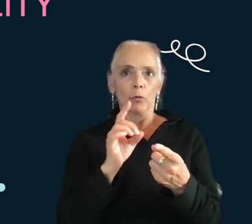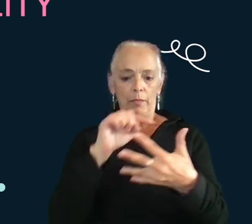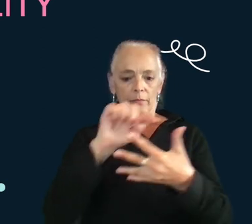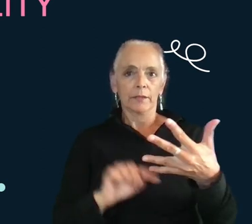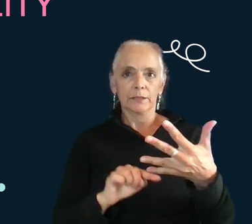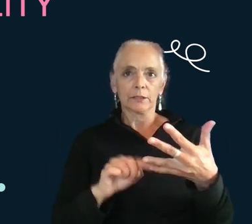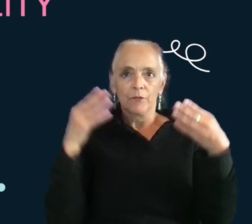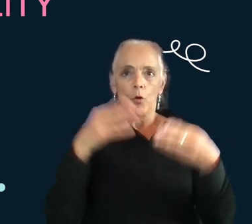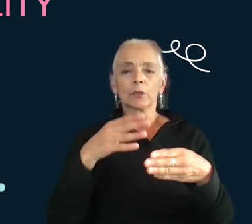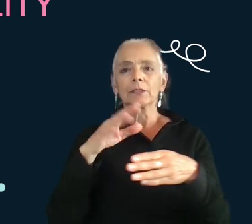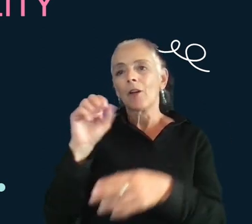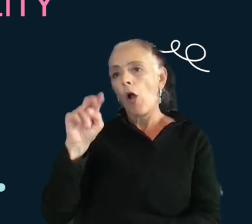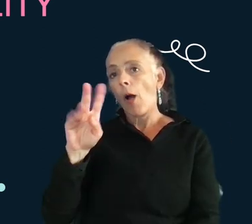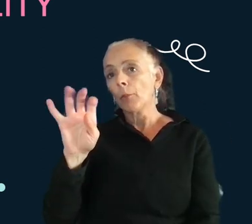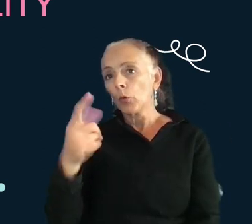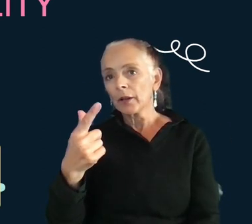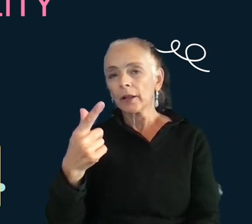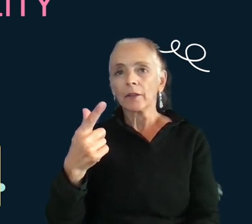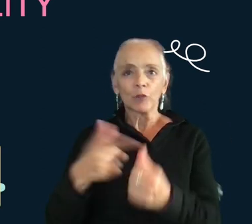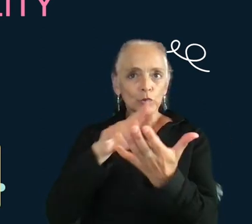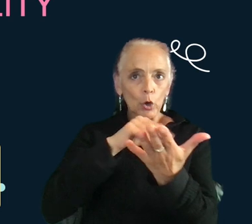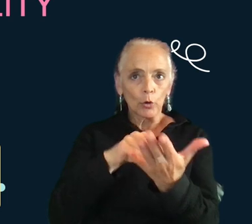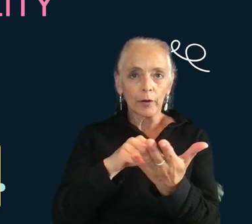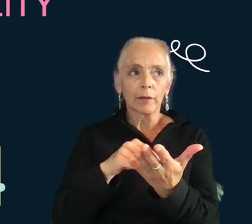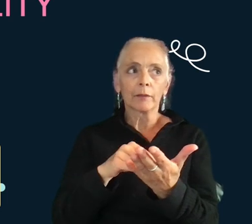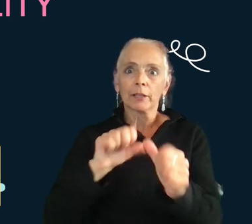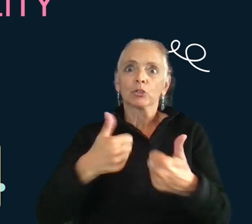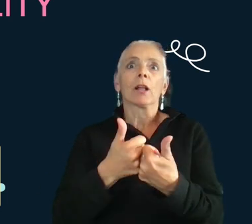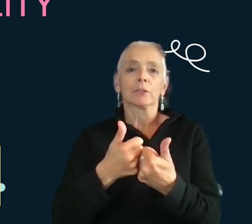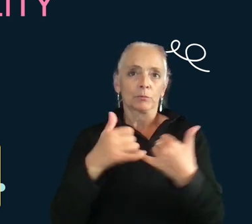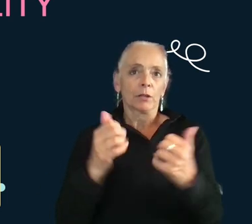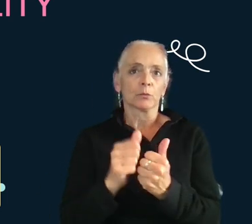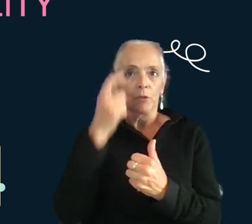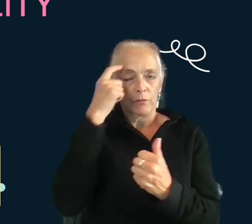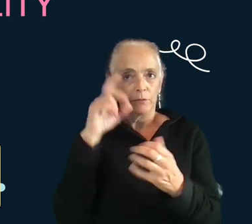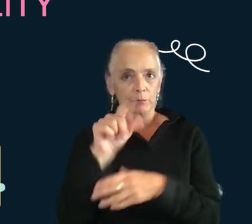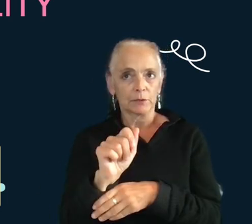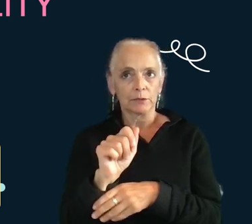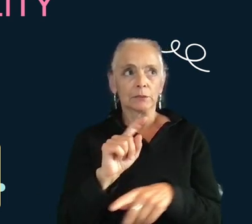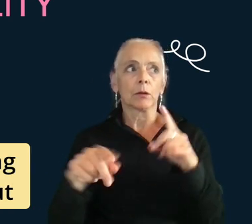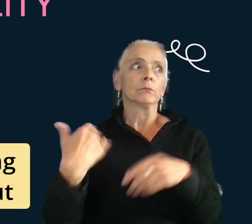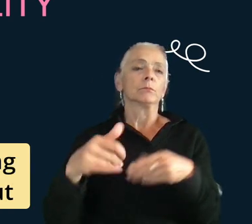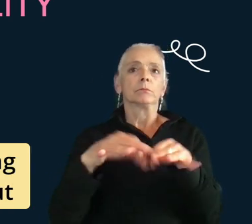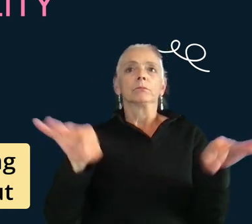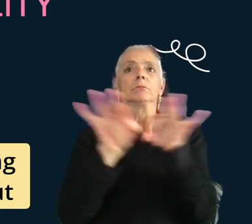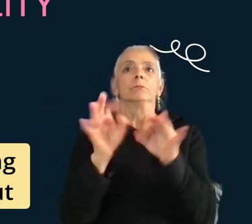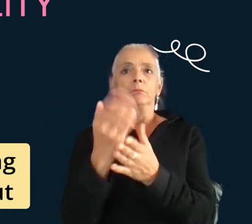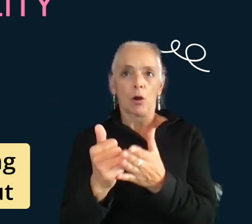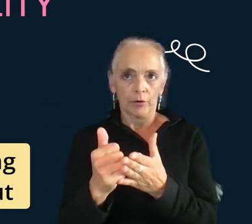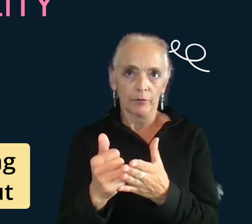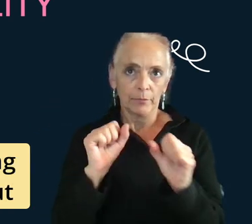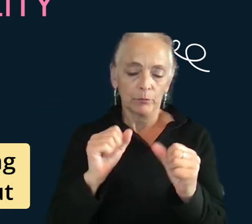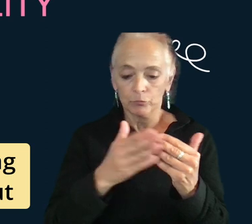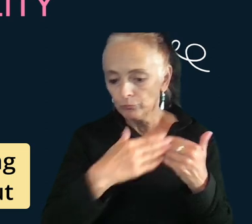focused on onboarding and learning which can be super challenging for players with cognitive difficulties but they're an absolute core part of being able to play